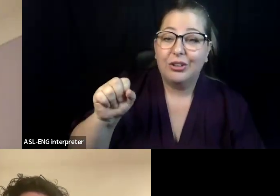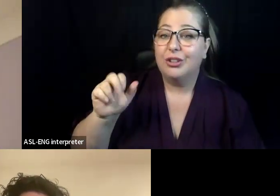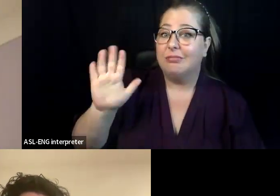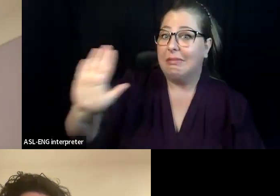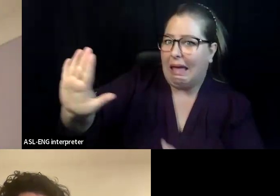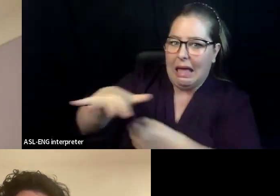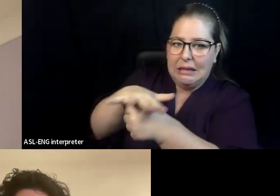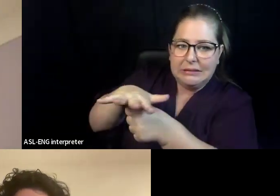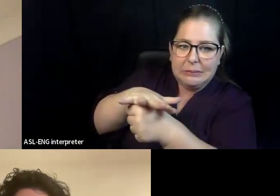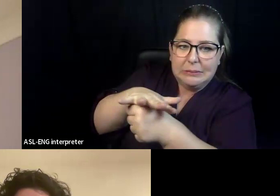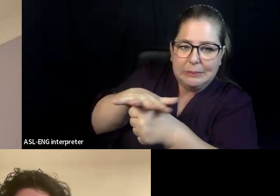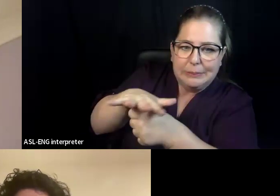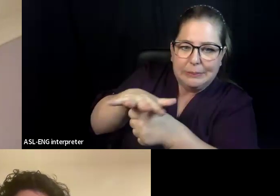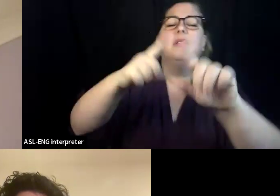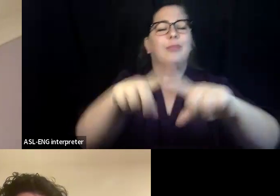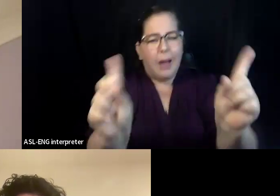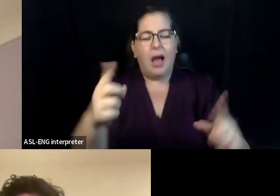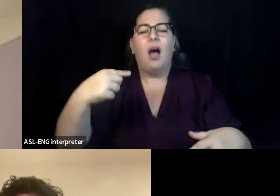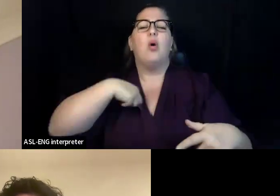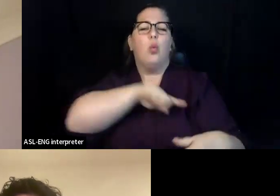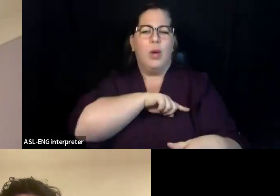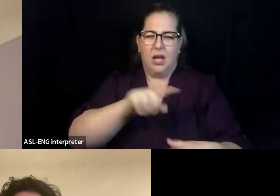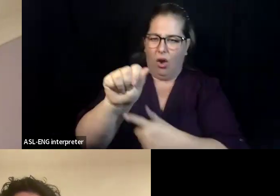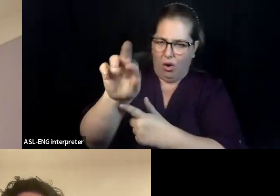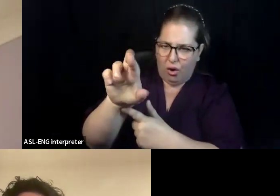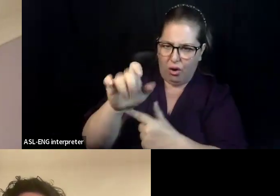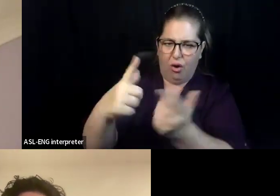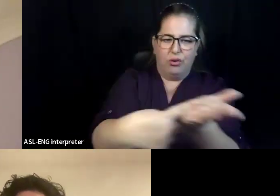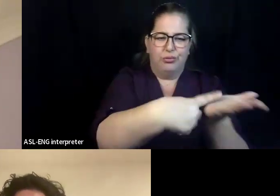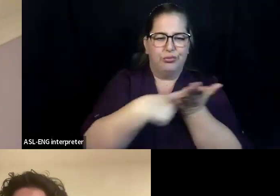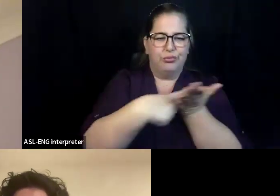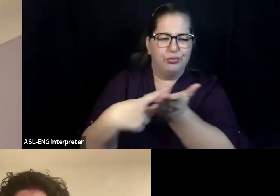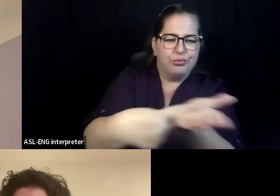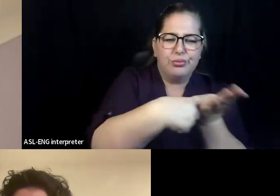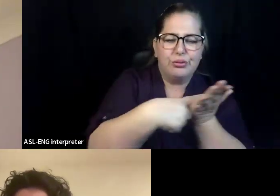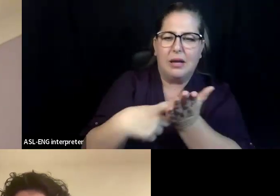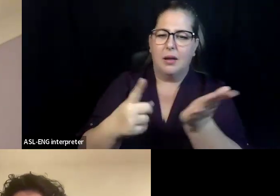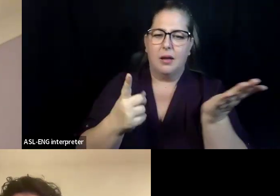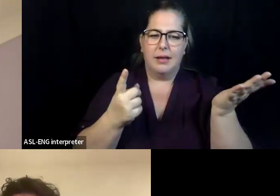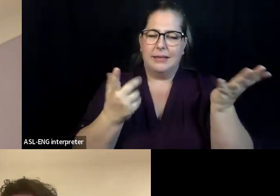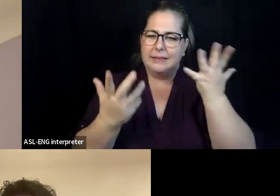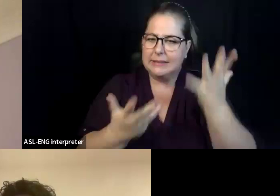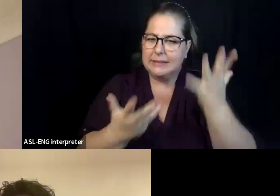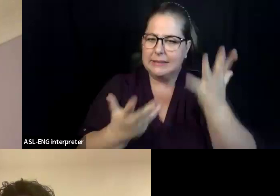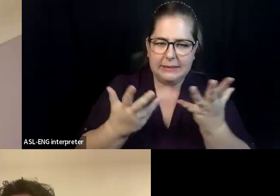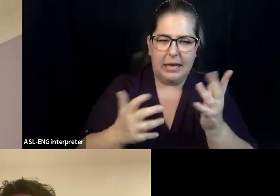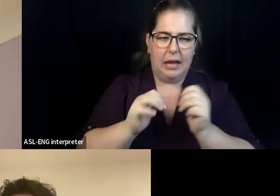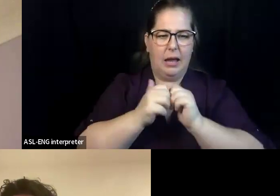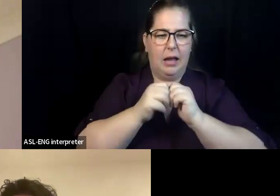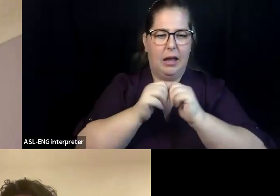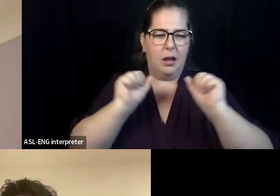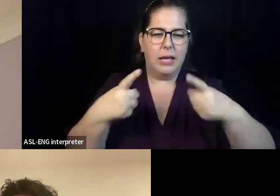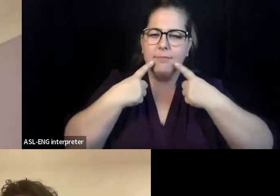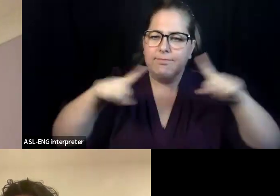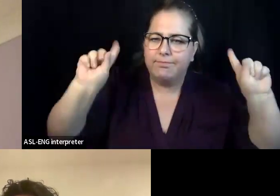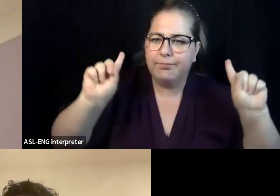not just the most sustainable, but, um, the, but construction materials that are less harmful, um, as part of what